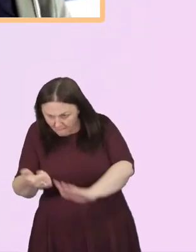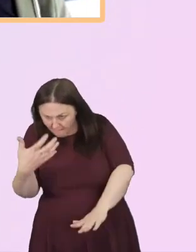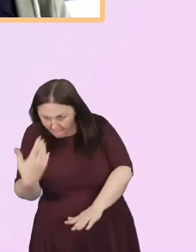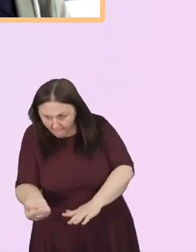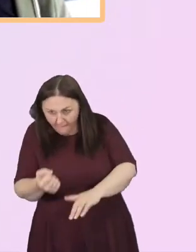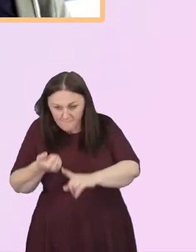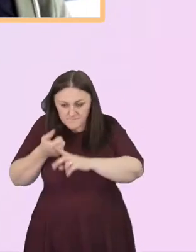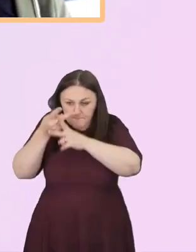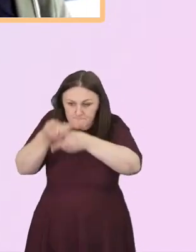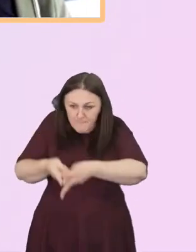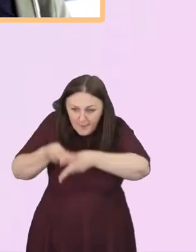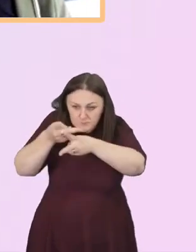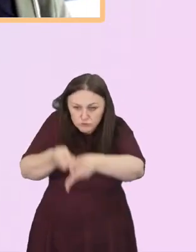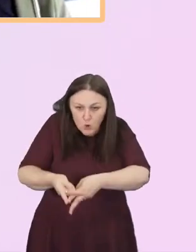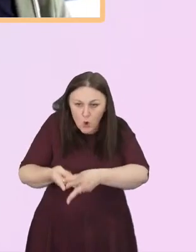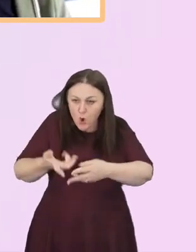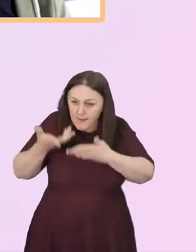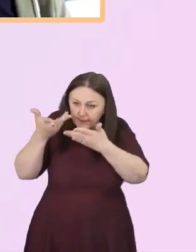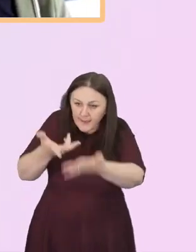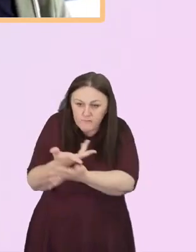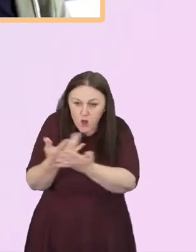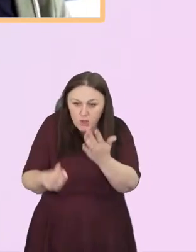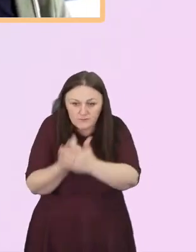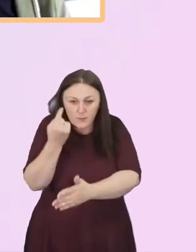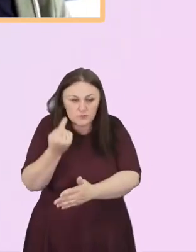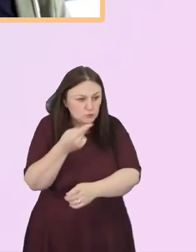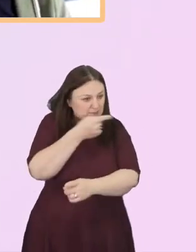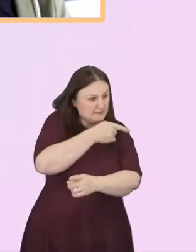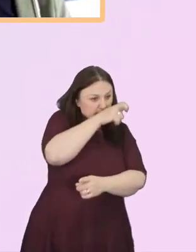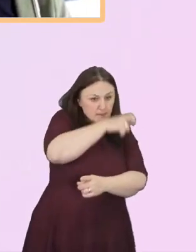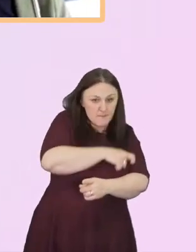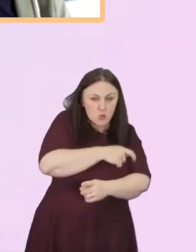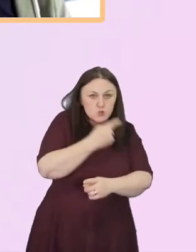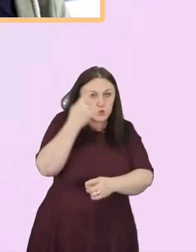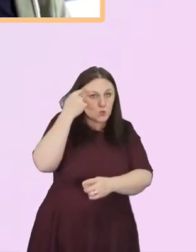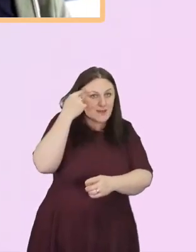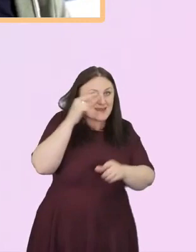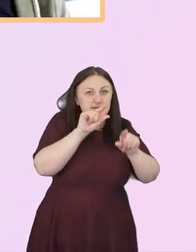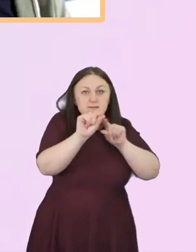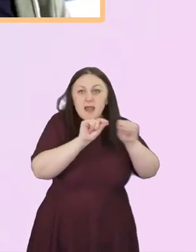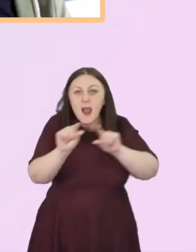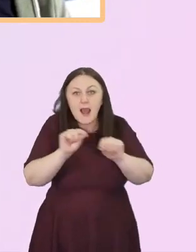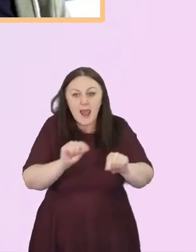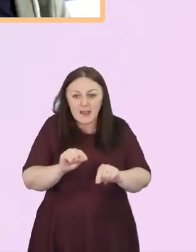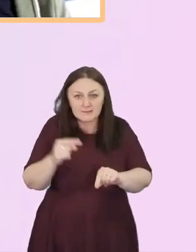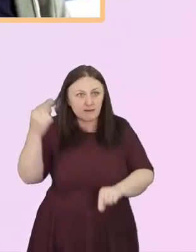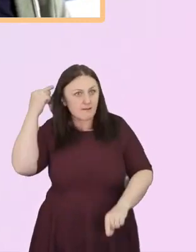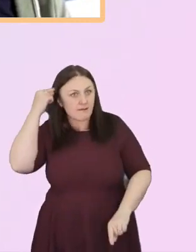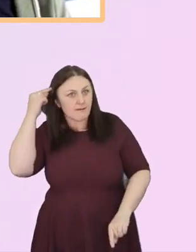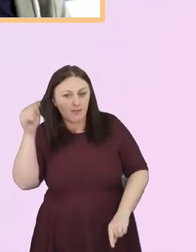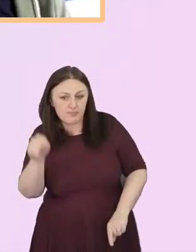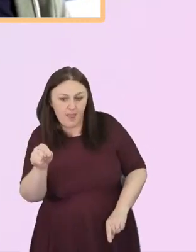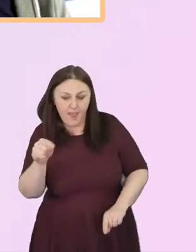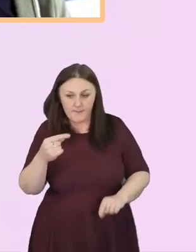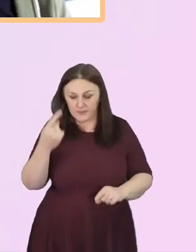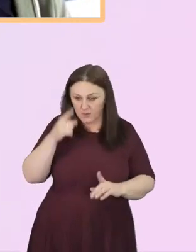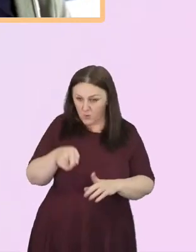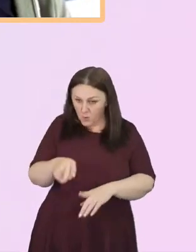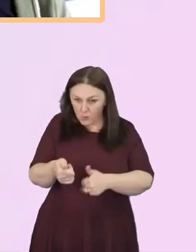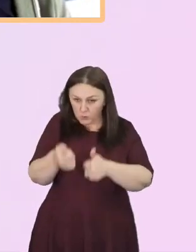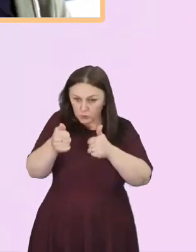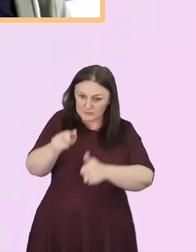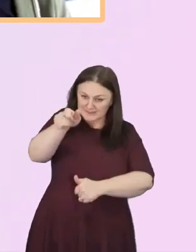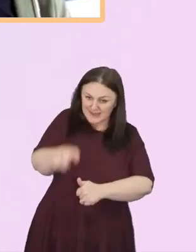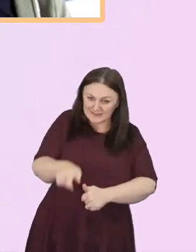They are in the minds of those who are electing are often seen as good candidates because we have a